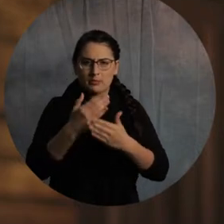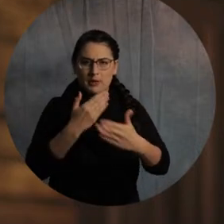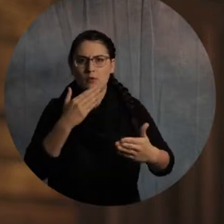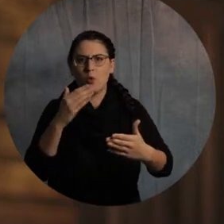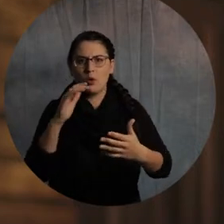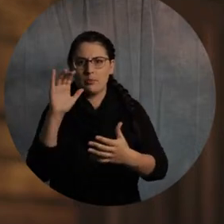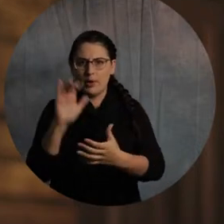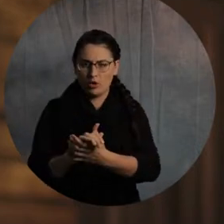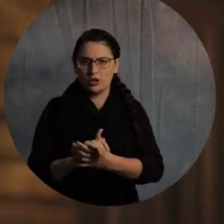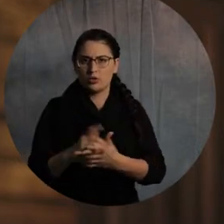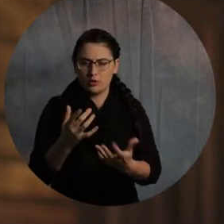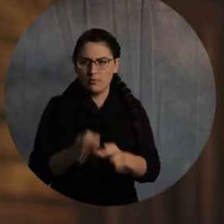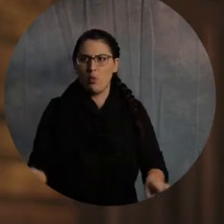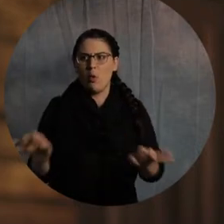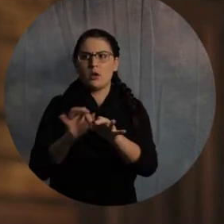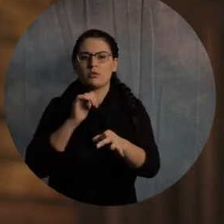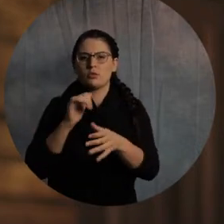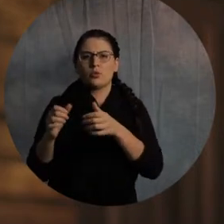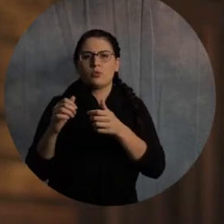sexual absence to marriage.